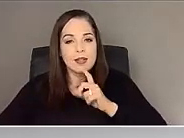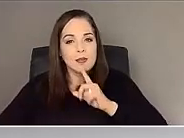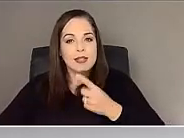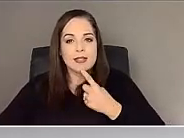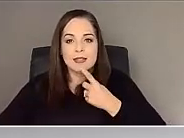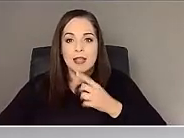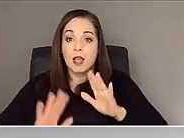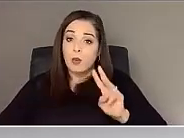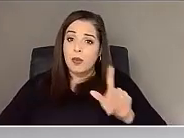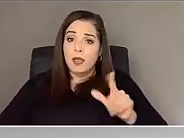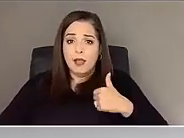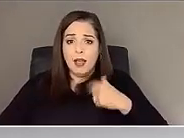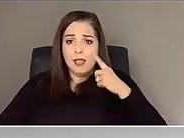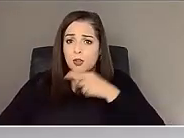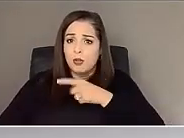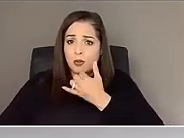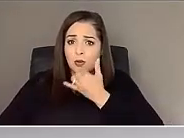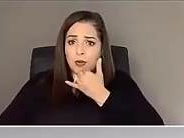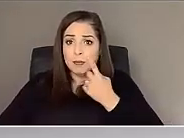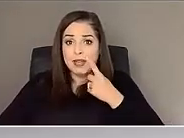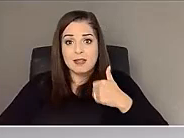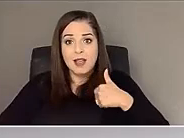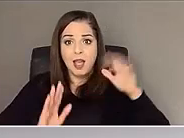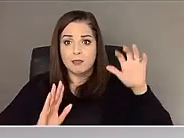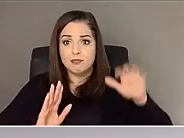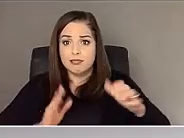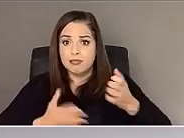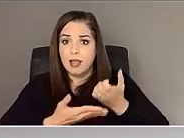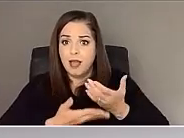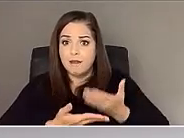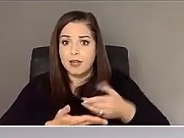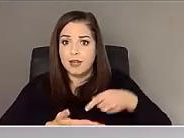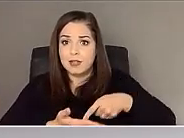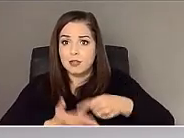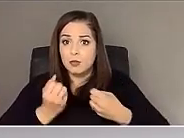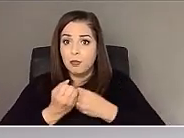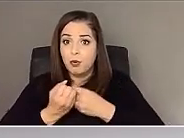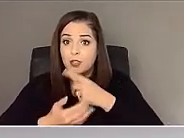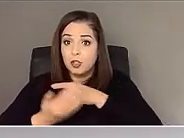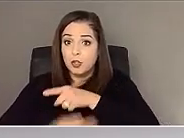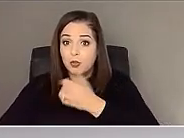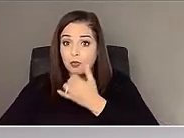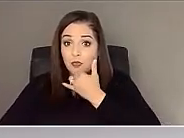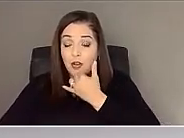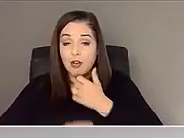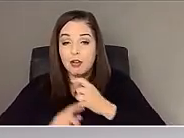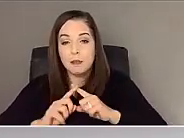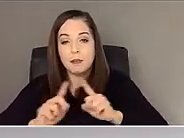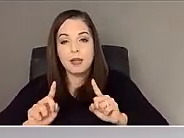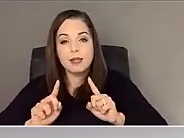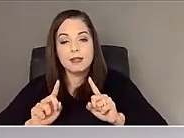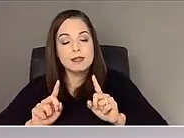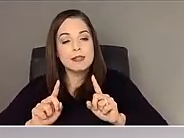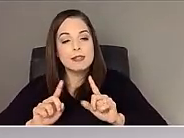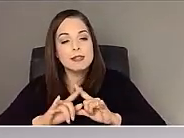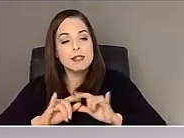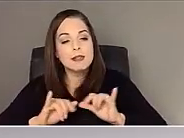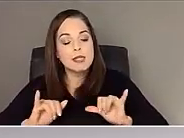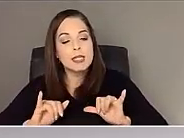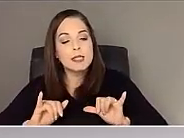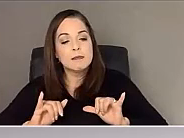well, you know, I think you're wrong because I have all this evidence to support that you're wrong, but going through